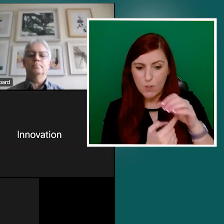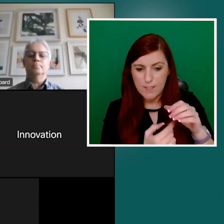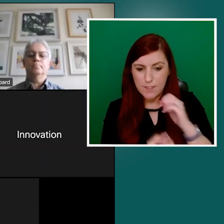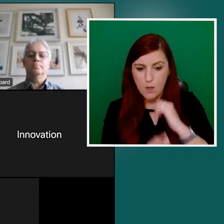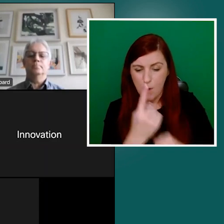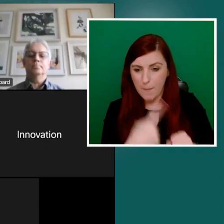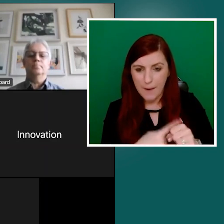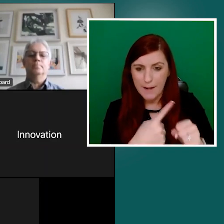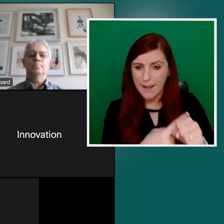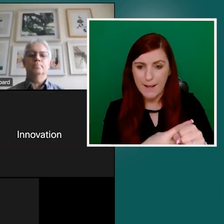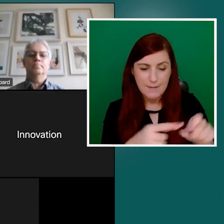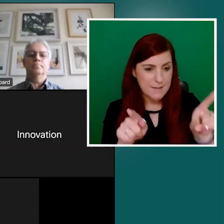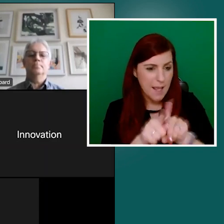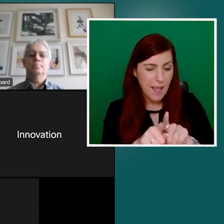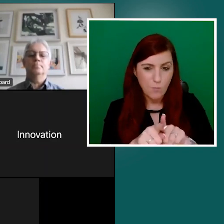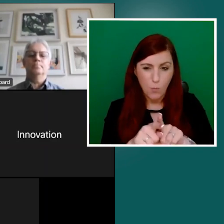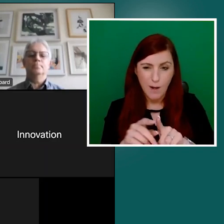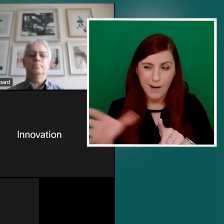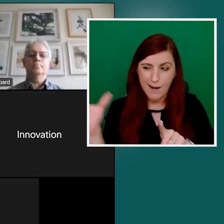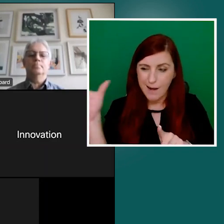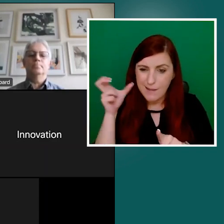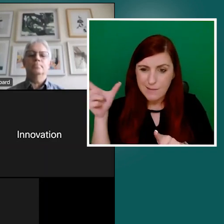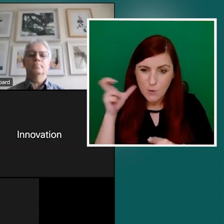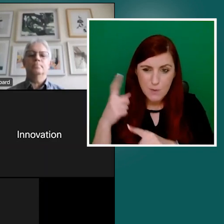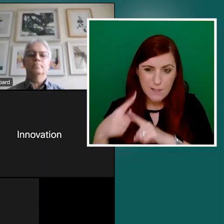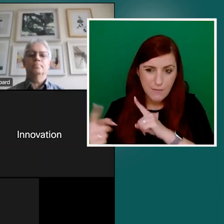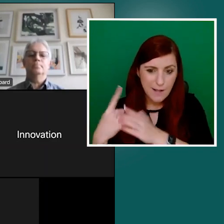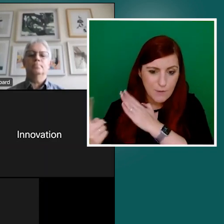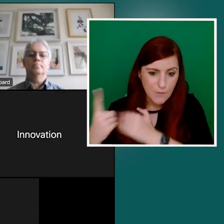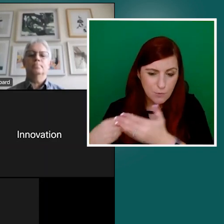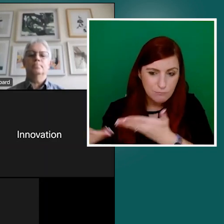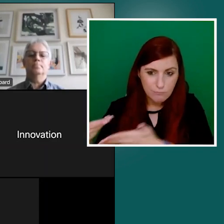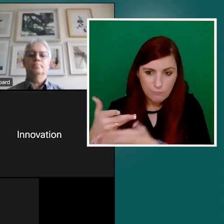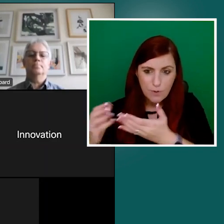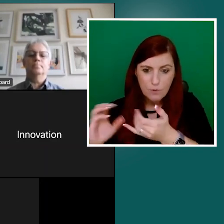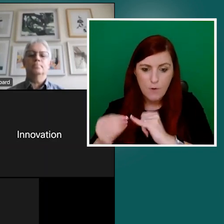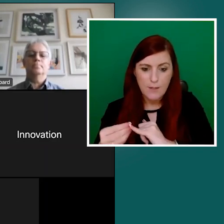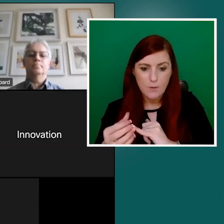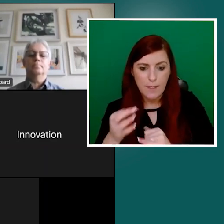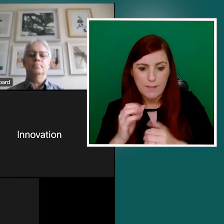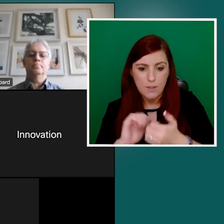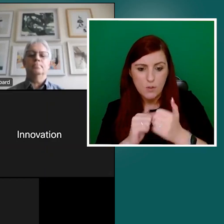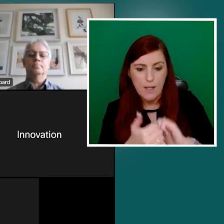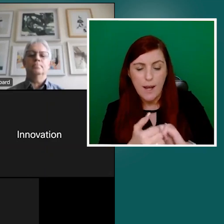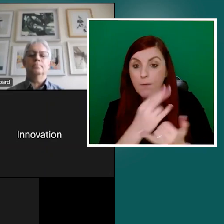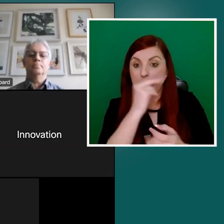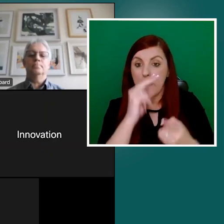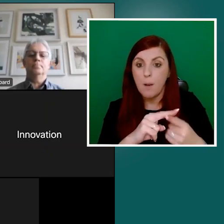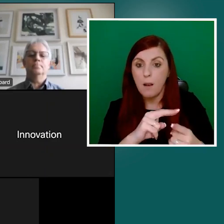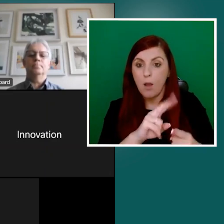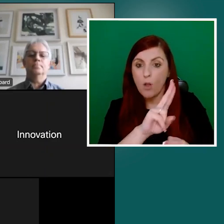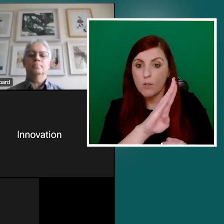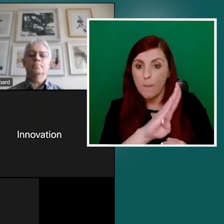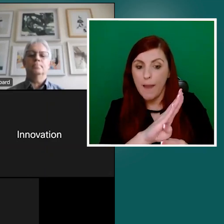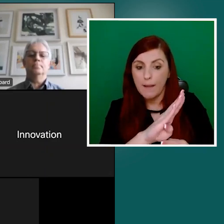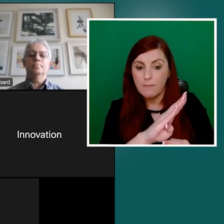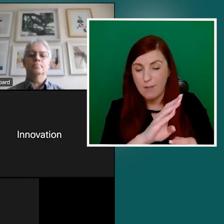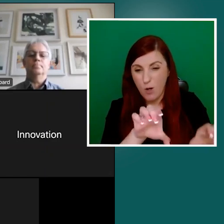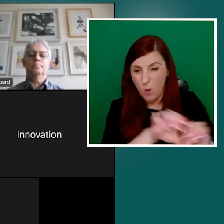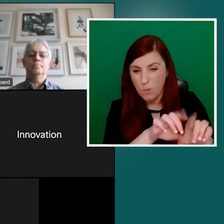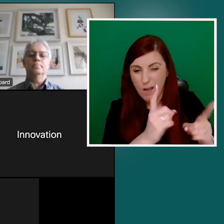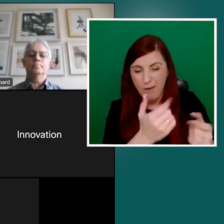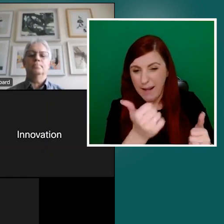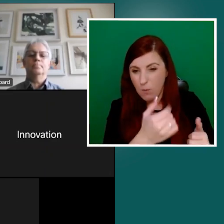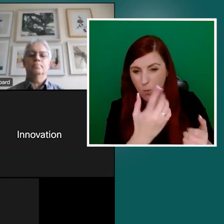of individuals trying to kind of, you know, change from either Ulster Bank, or any of banks that are leaving into, and how problematic